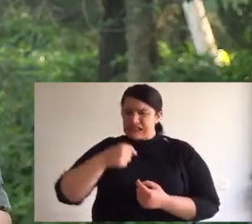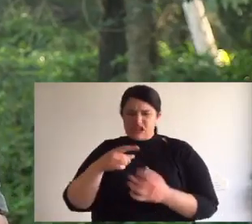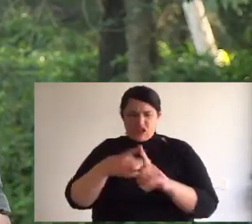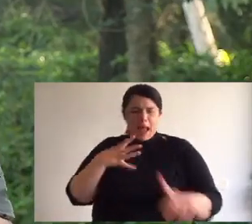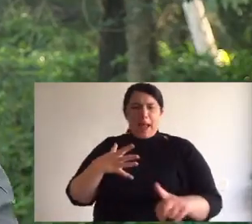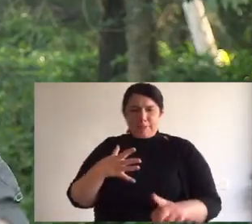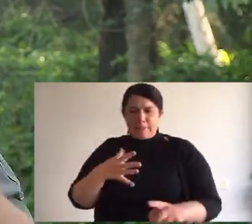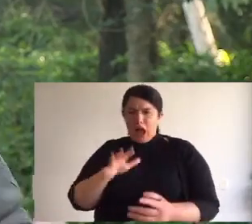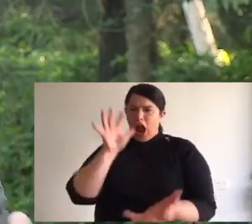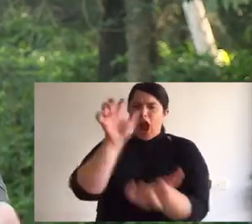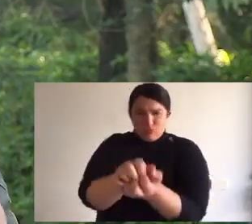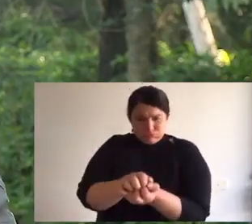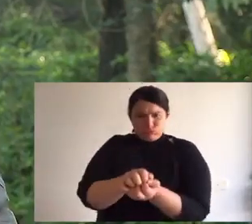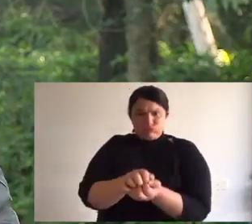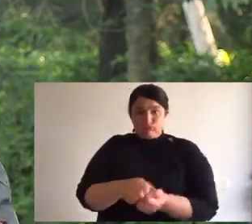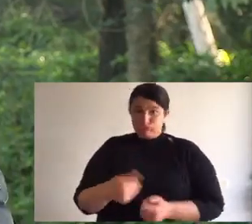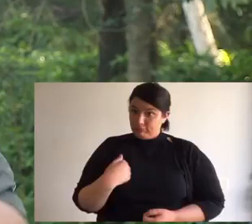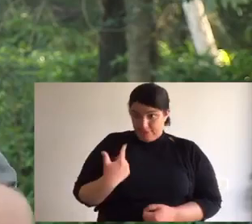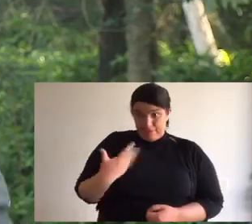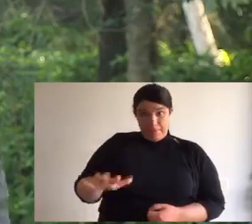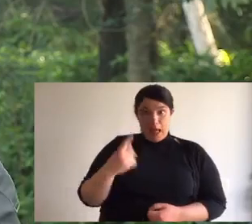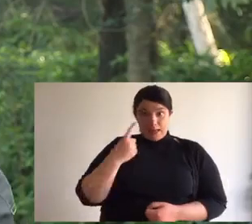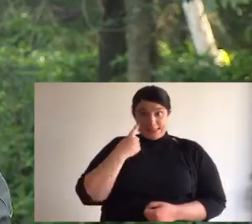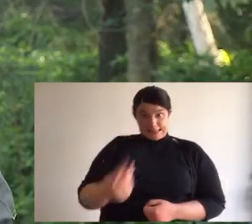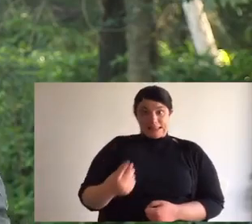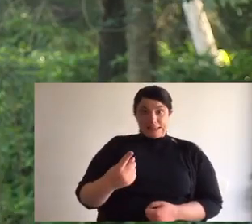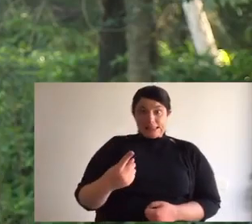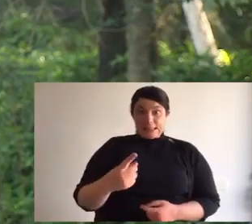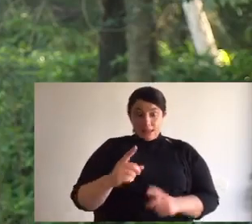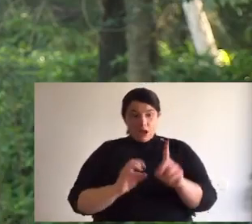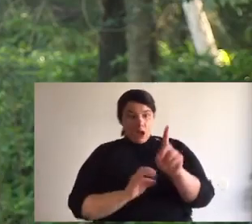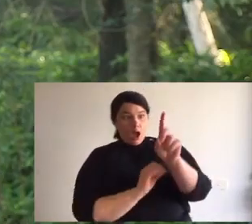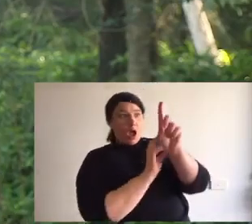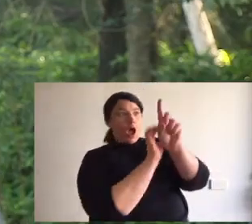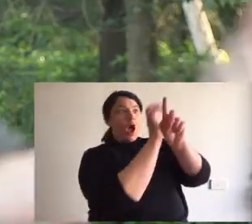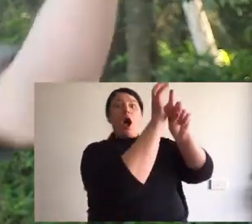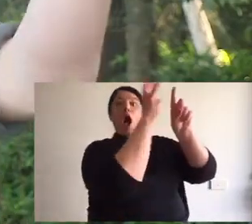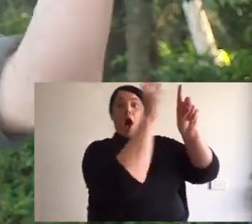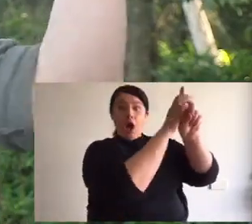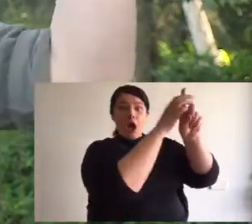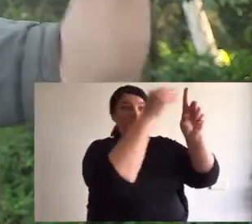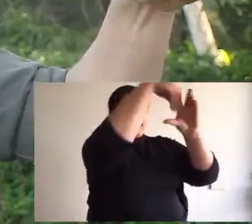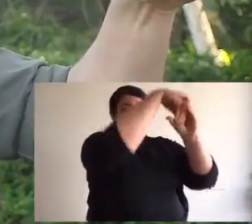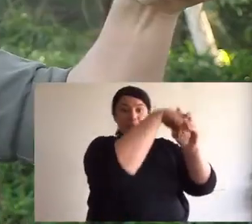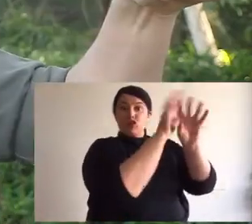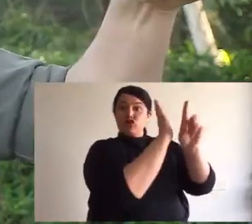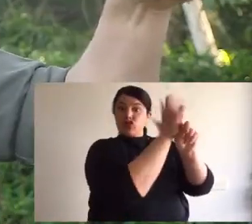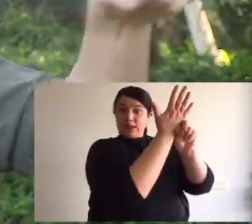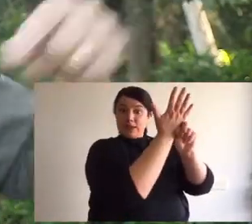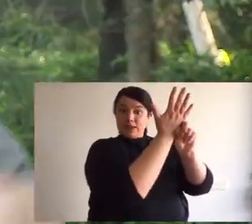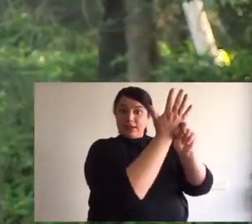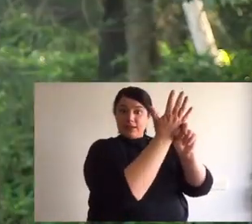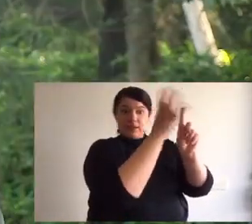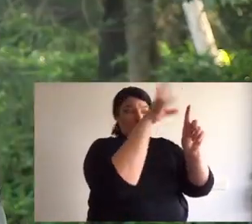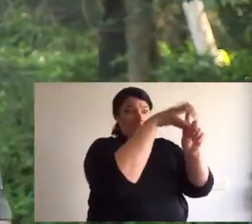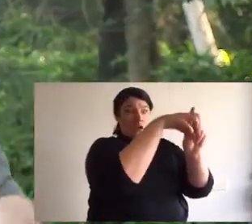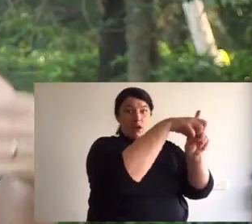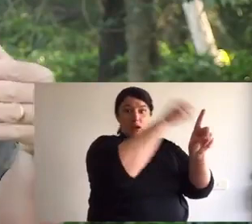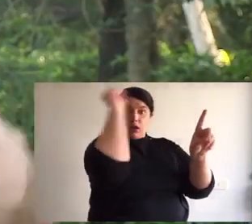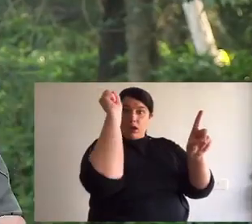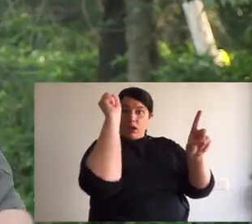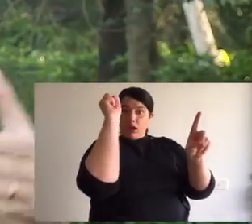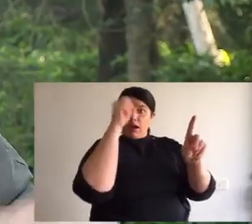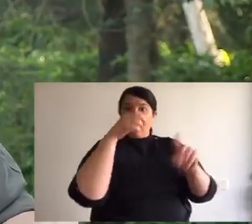sharp teeth for grabbing onto prey. Now I've seen spotted tail quolls climb up a tree into a hollow and grab